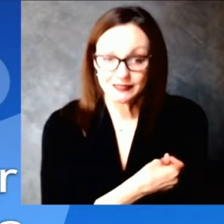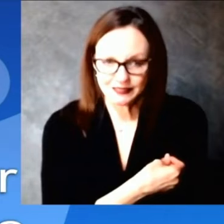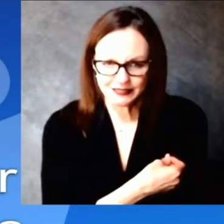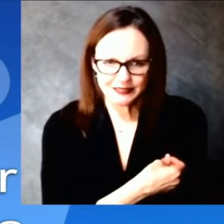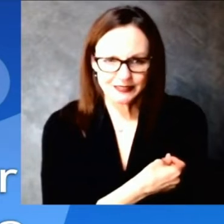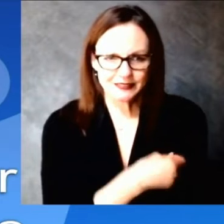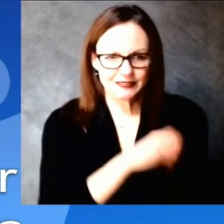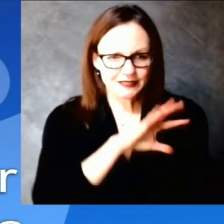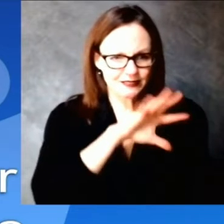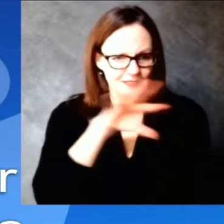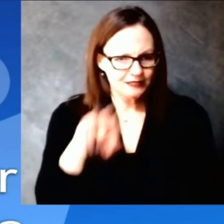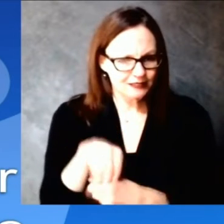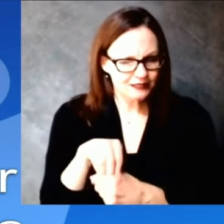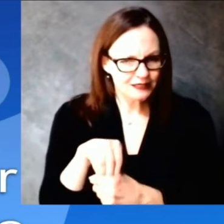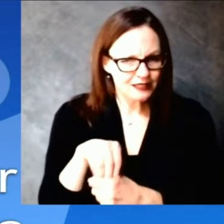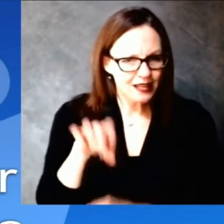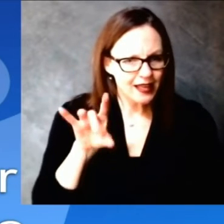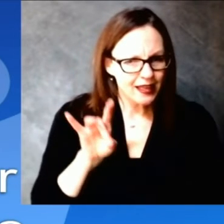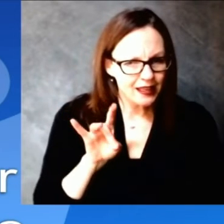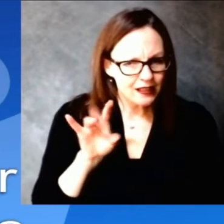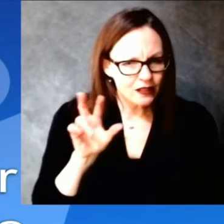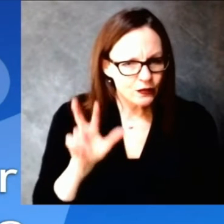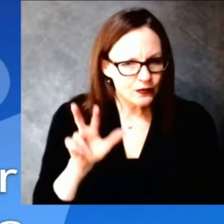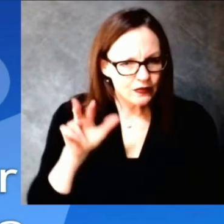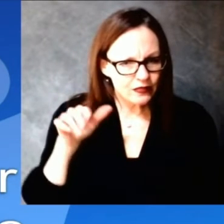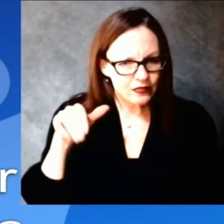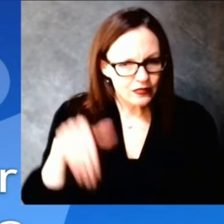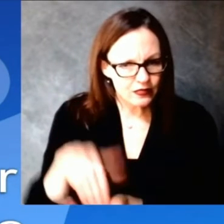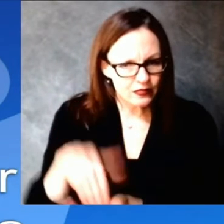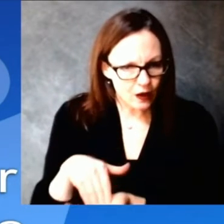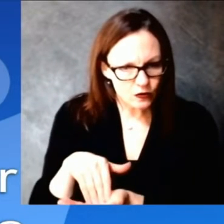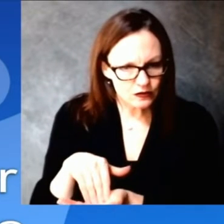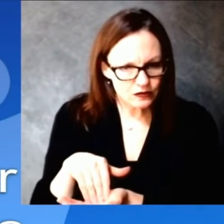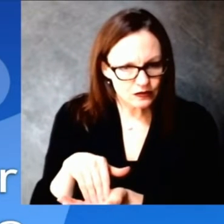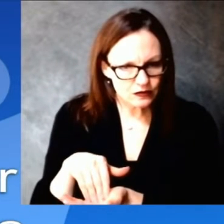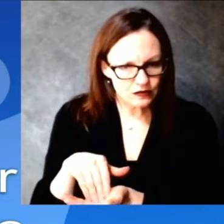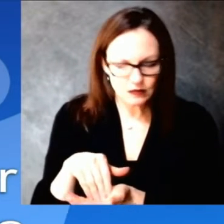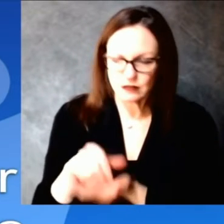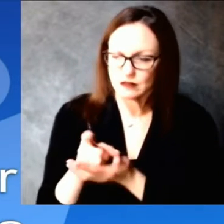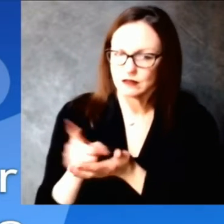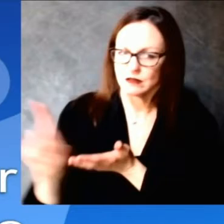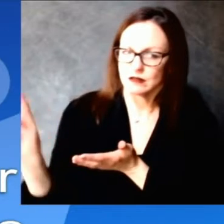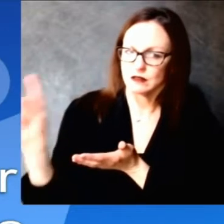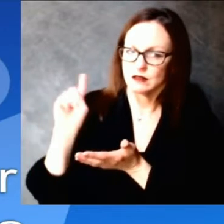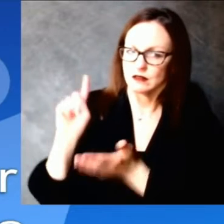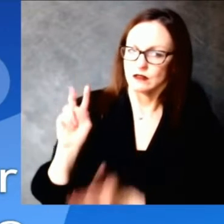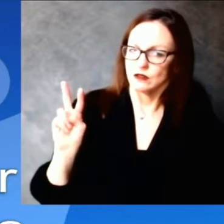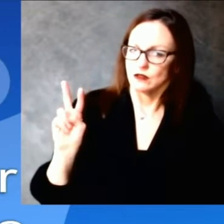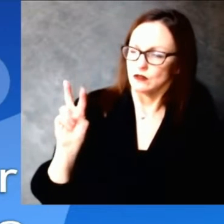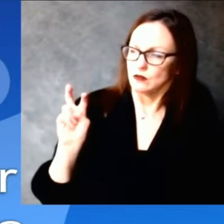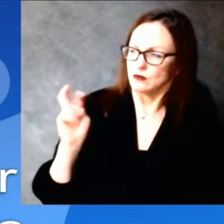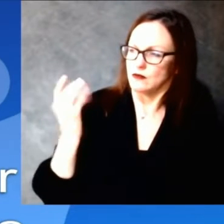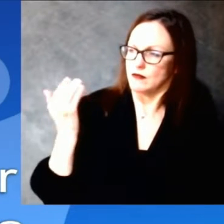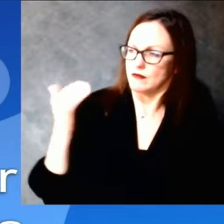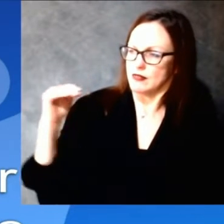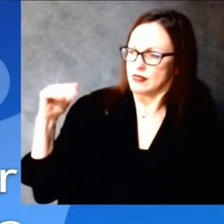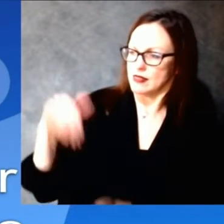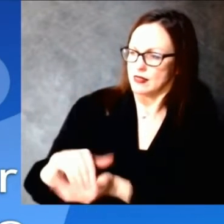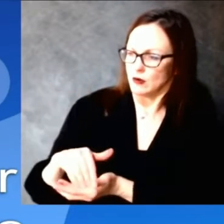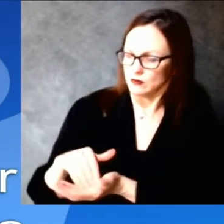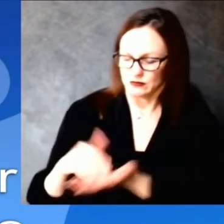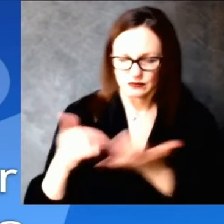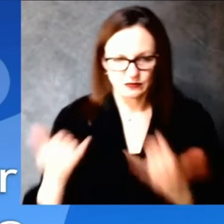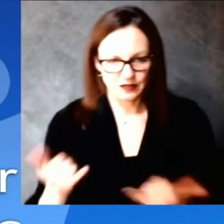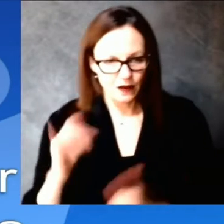I wonder if someone could speak to why this week is so much lower and does the weather across the state, the cold weather, is that